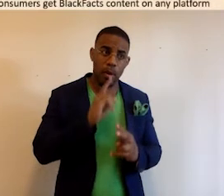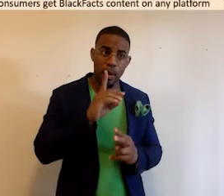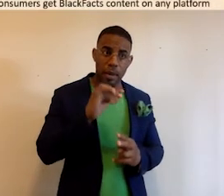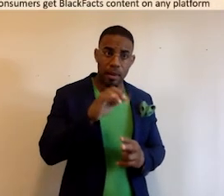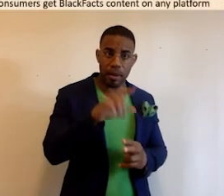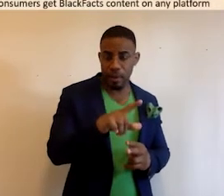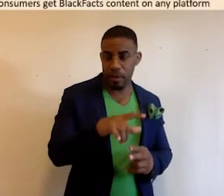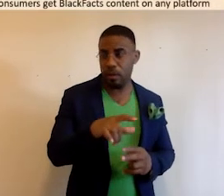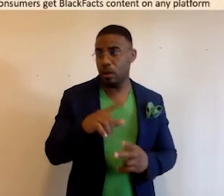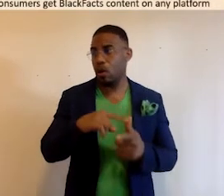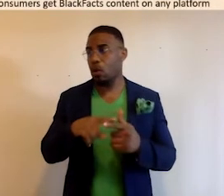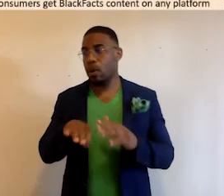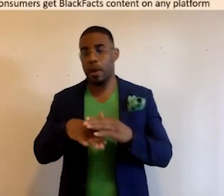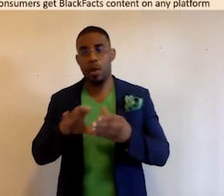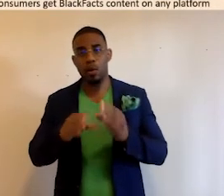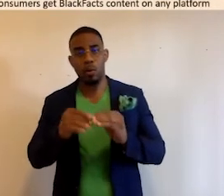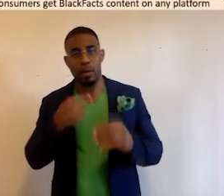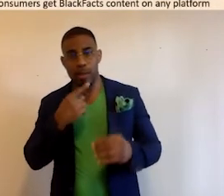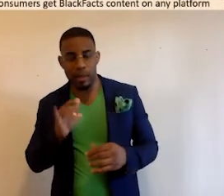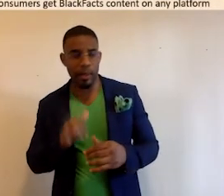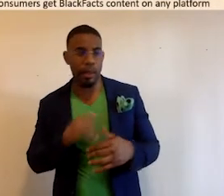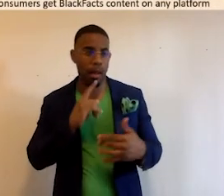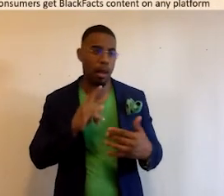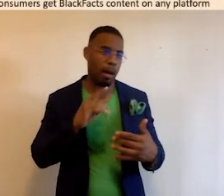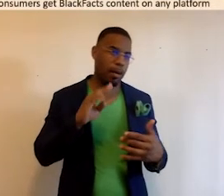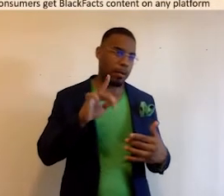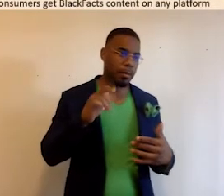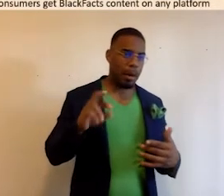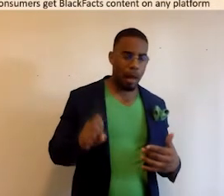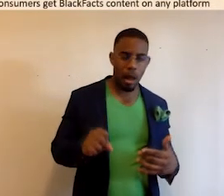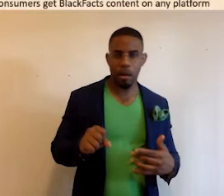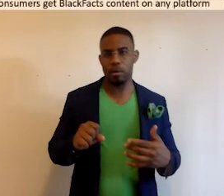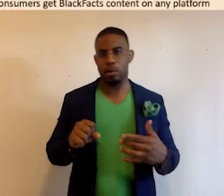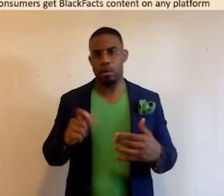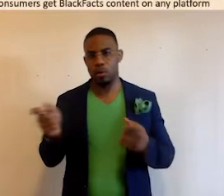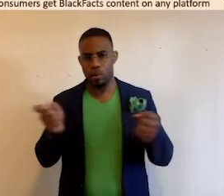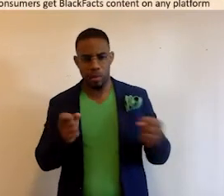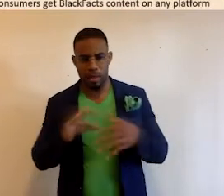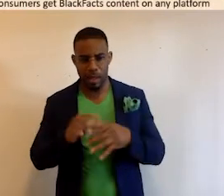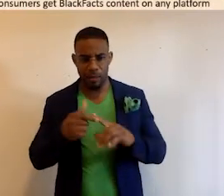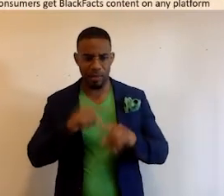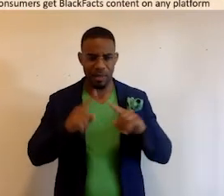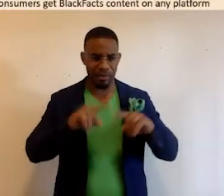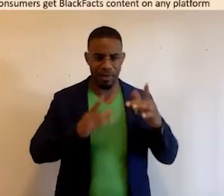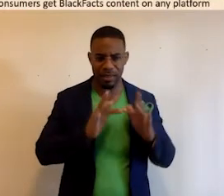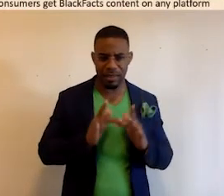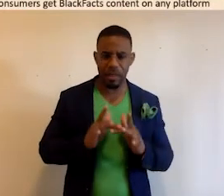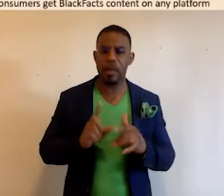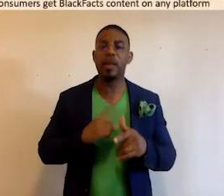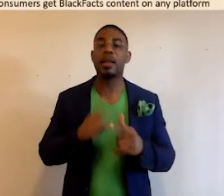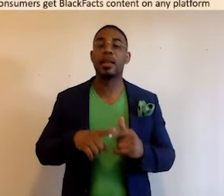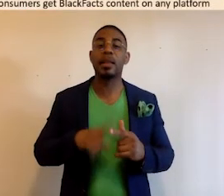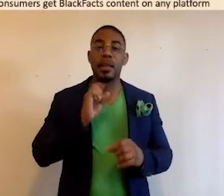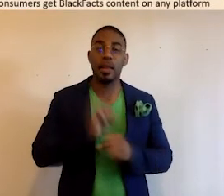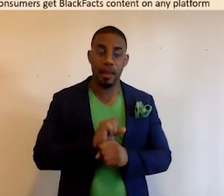digital griots who are basically storytellers that are bloggers, or we're pulling content from different sites. We then